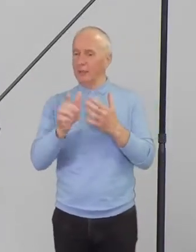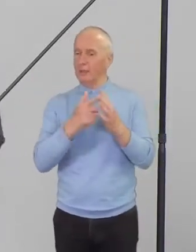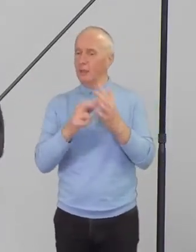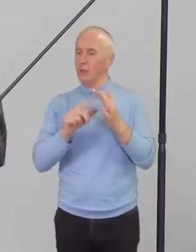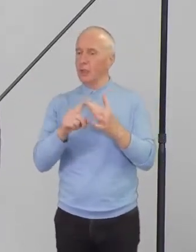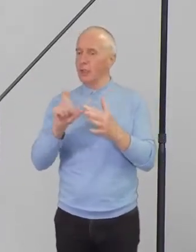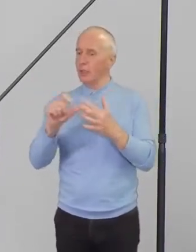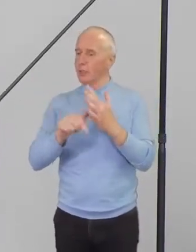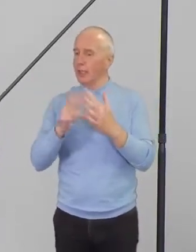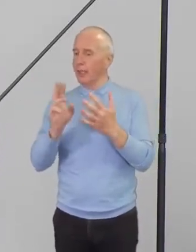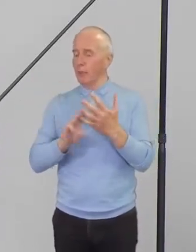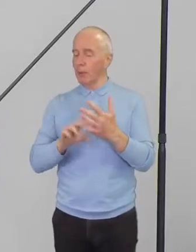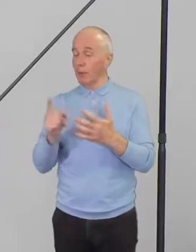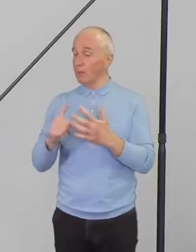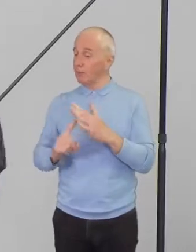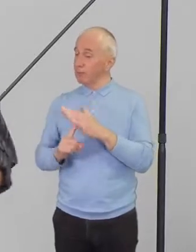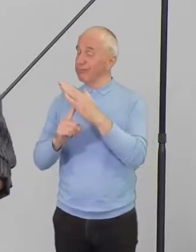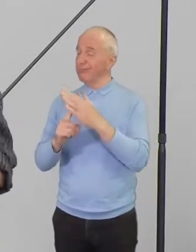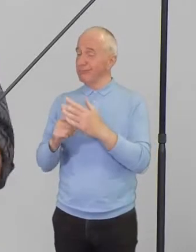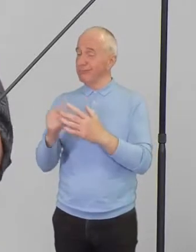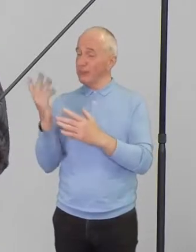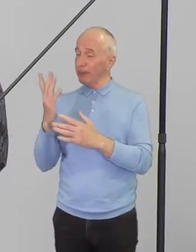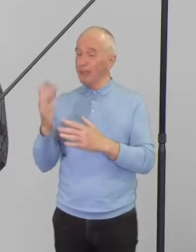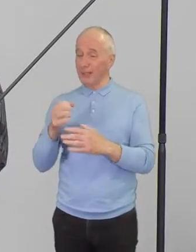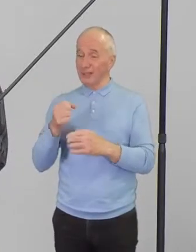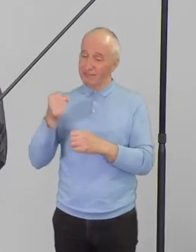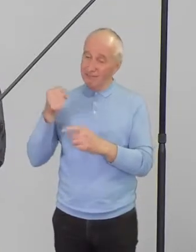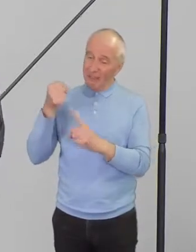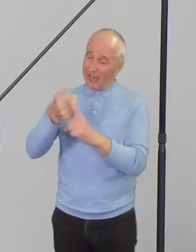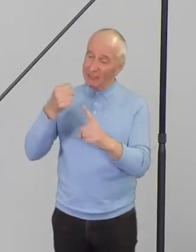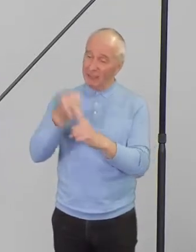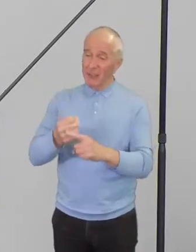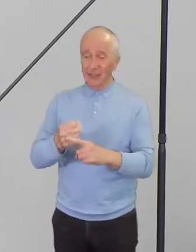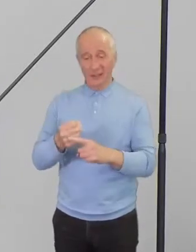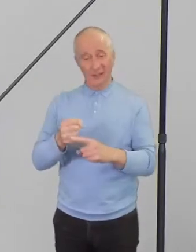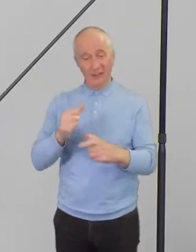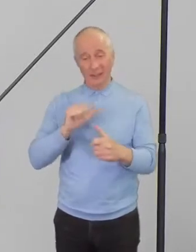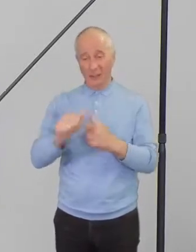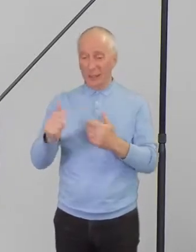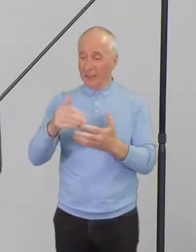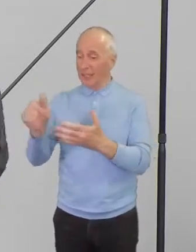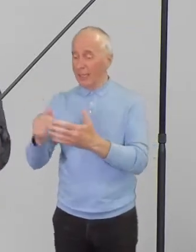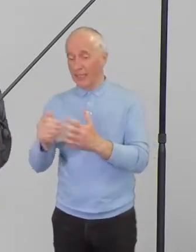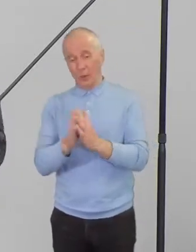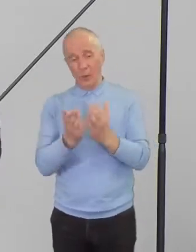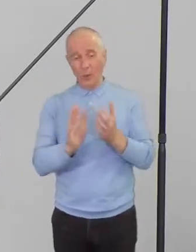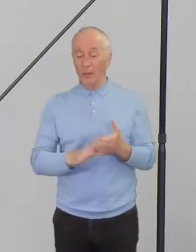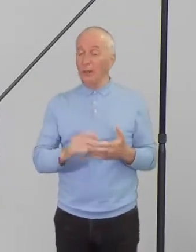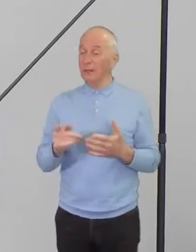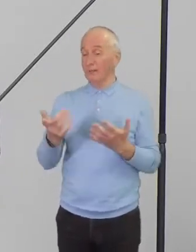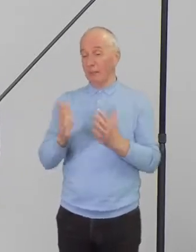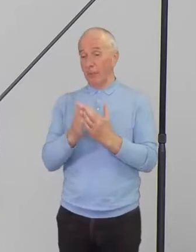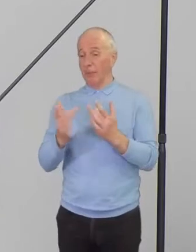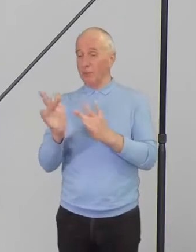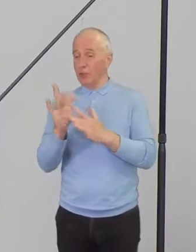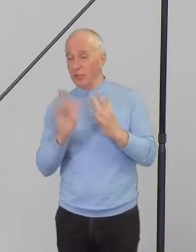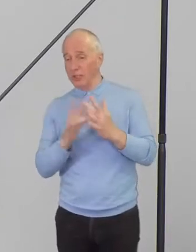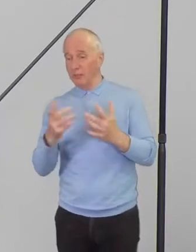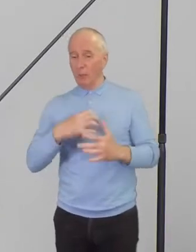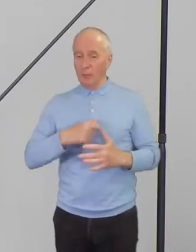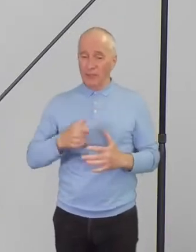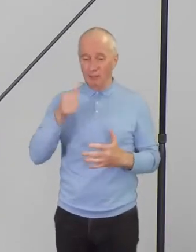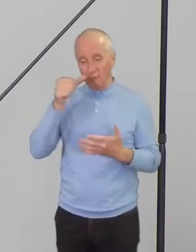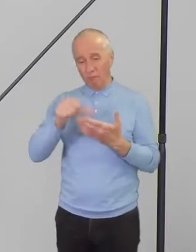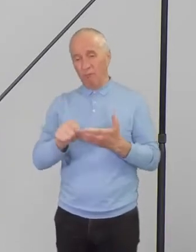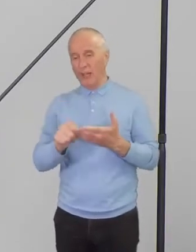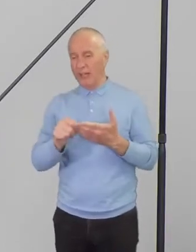He's a prominent speaker, an activist. He's a best-selling author. Some of his books include Jesus for President, Red Letter